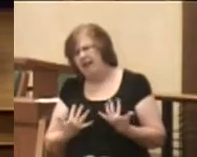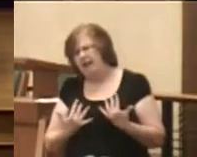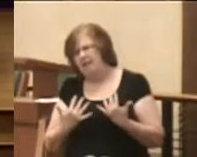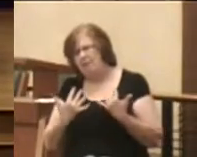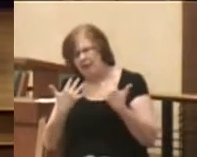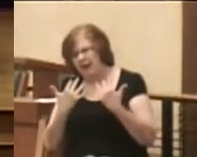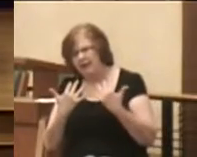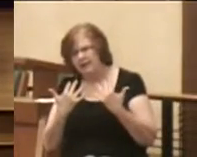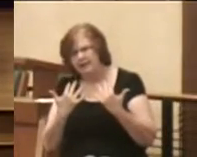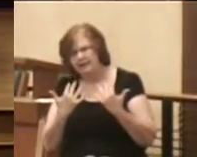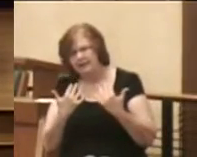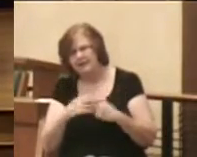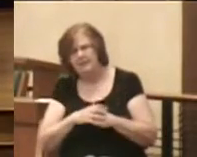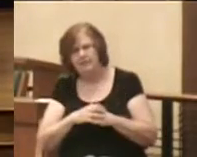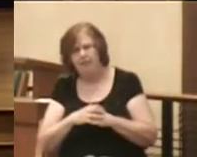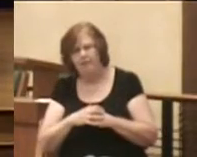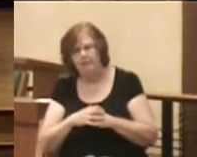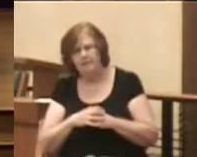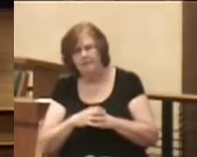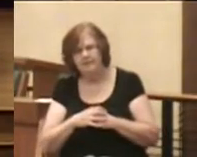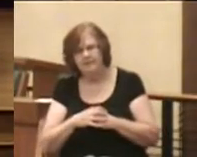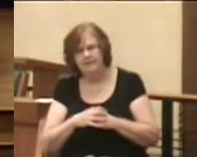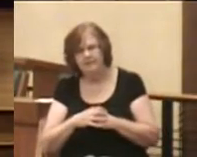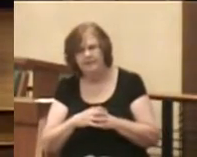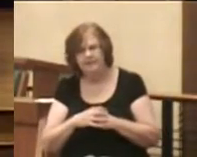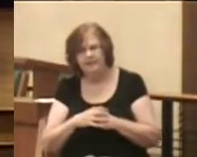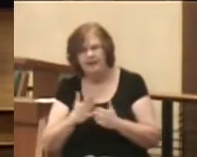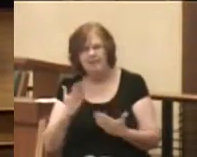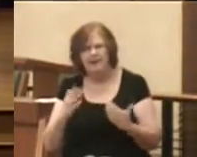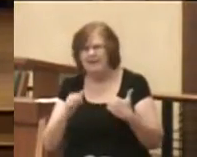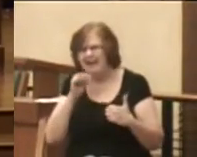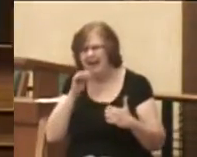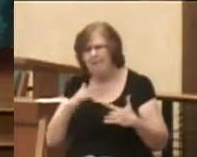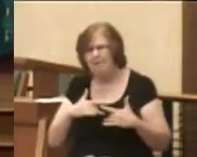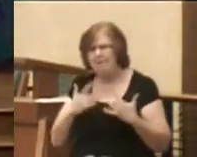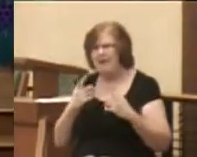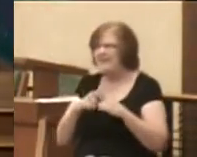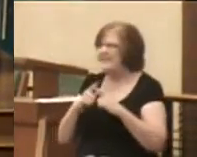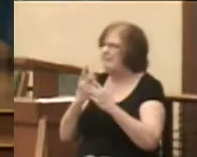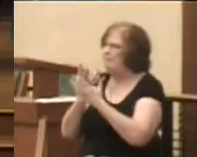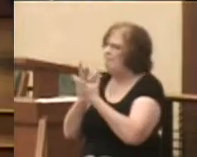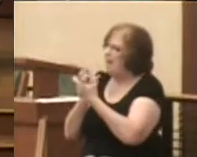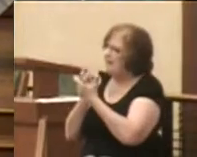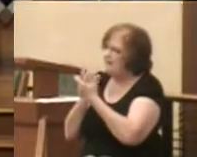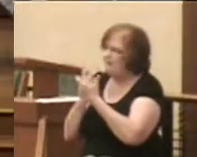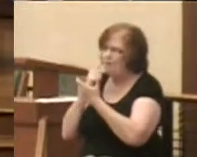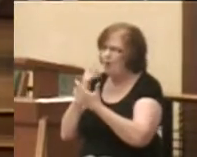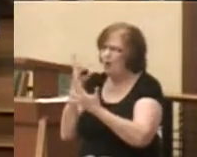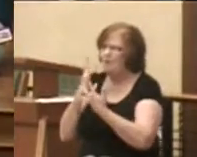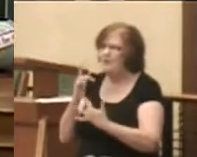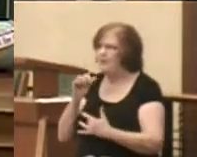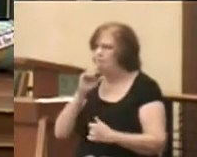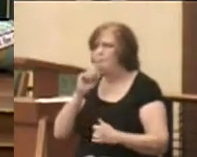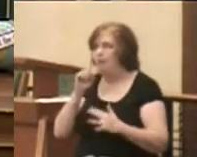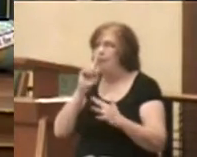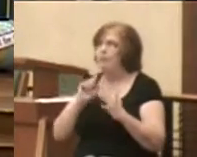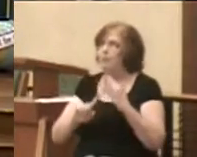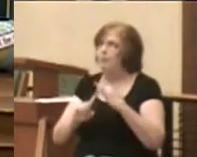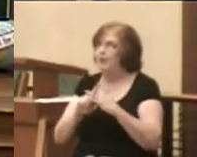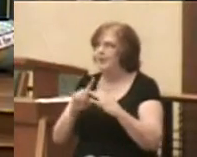Now, he's probably not going to be quite so peppy as he begs for his small mercy. I'm sure a song did not come to his mind.